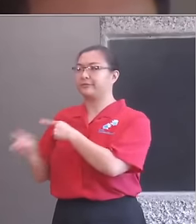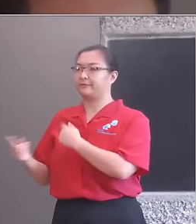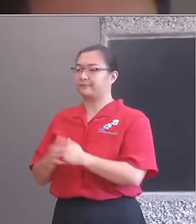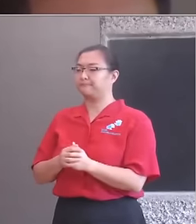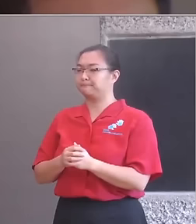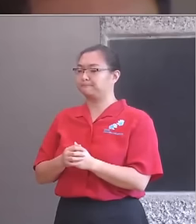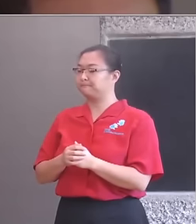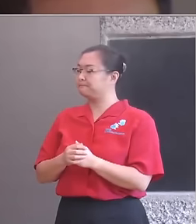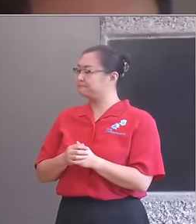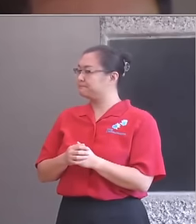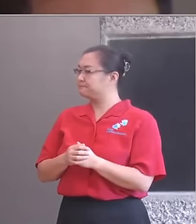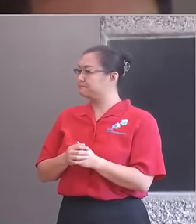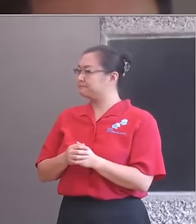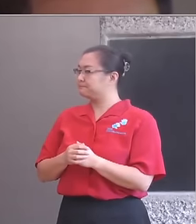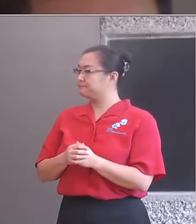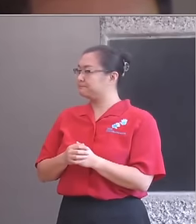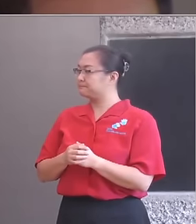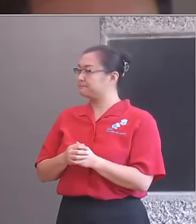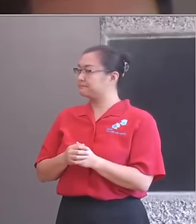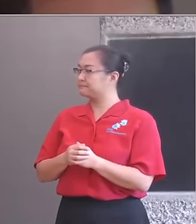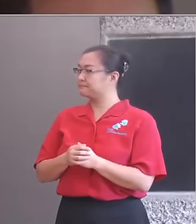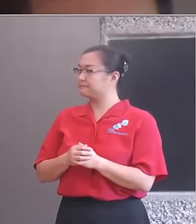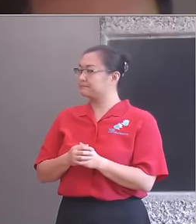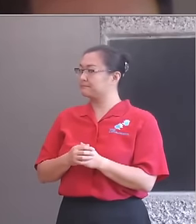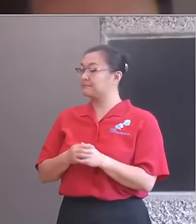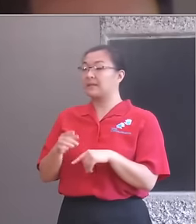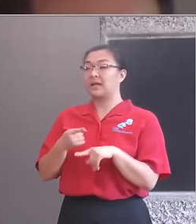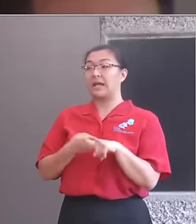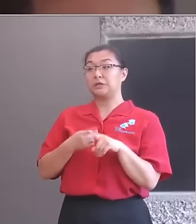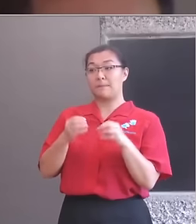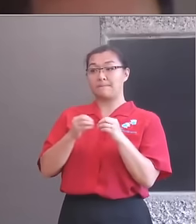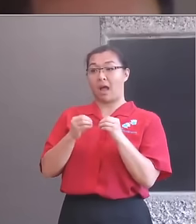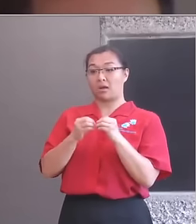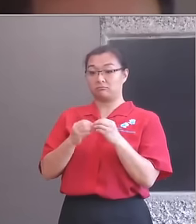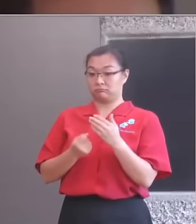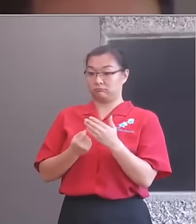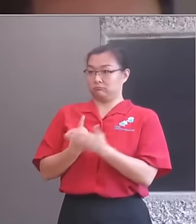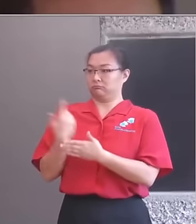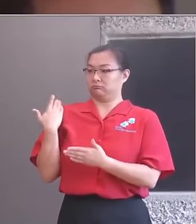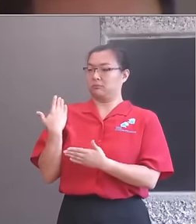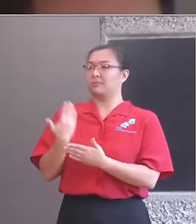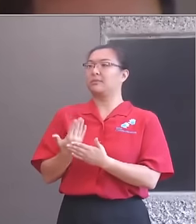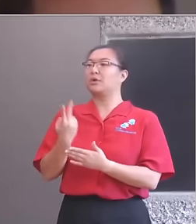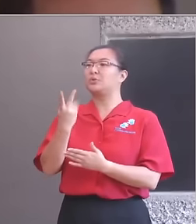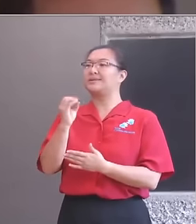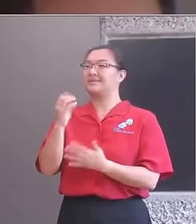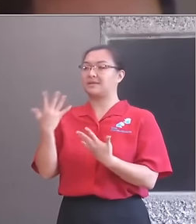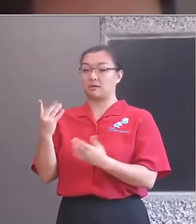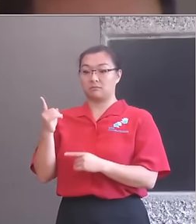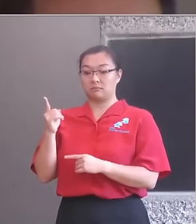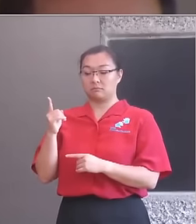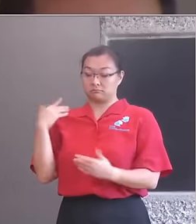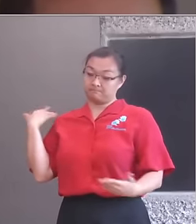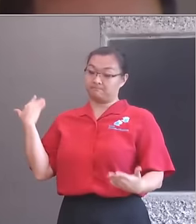was introduced in 2010, total entries for arts GCSEs have actually increased